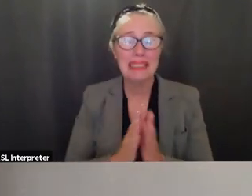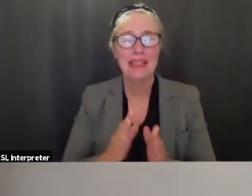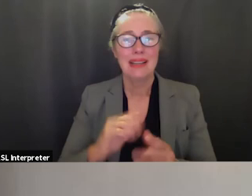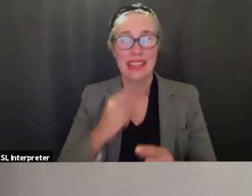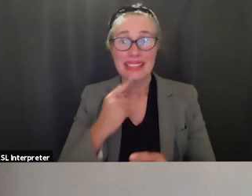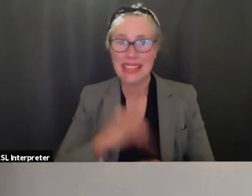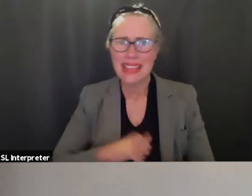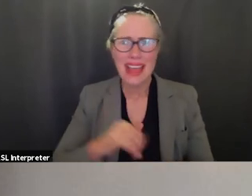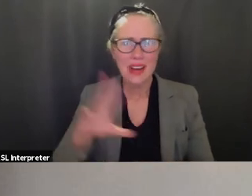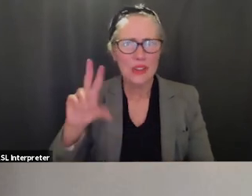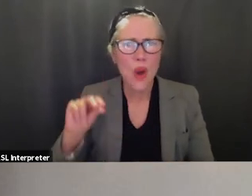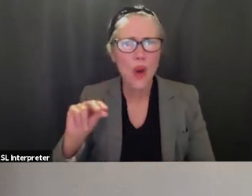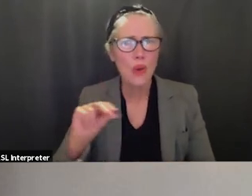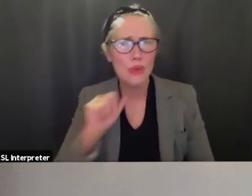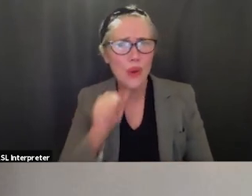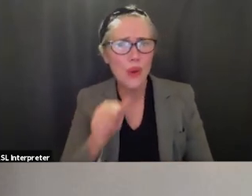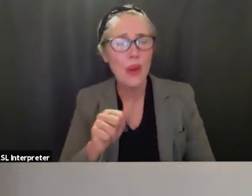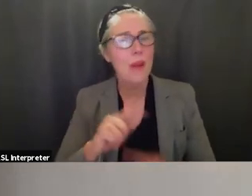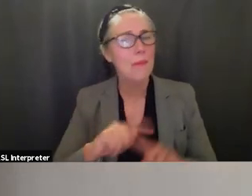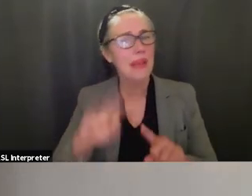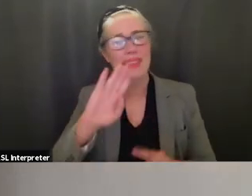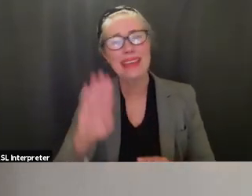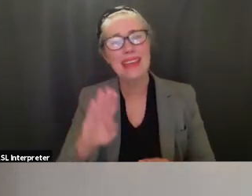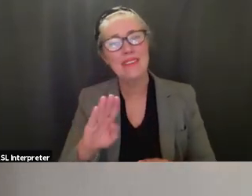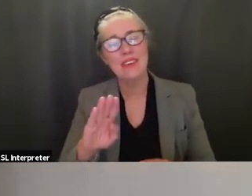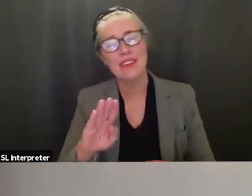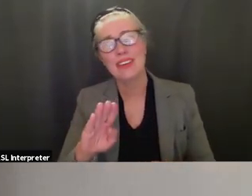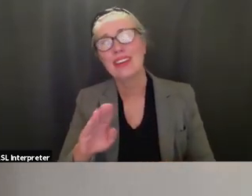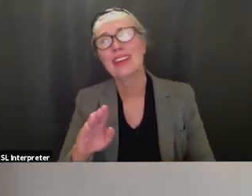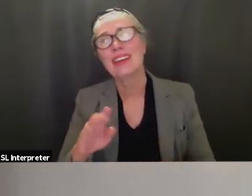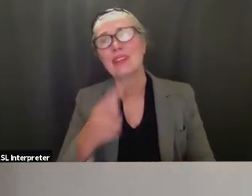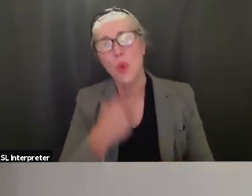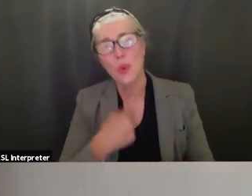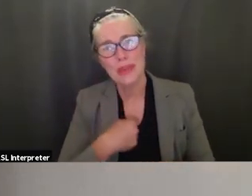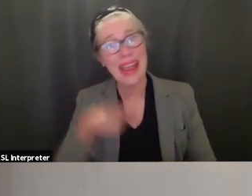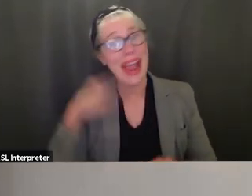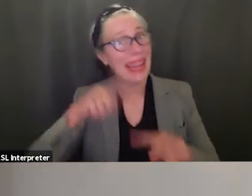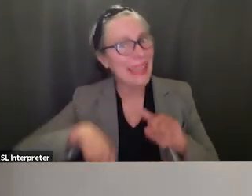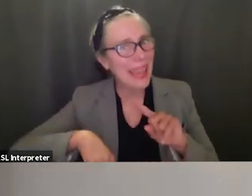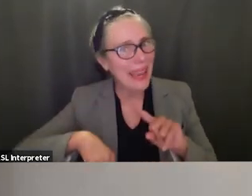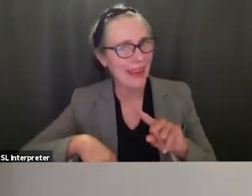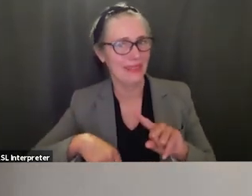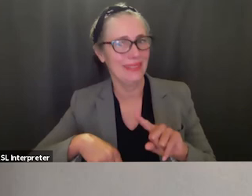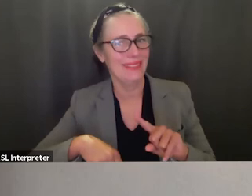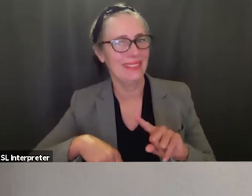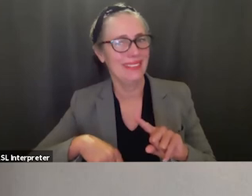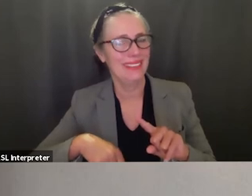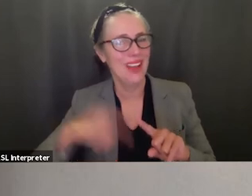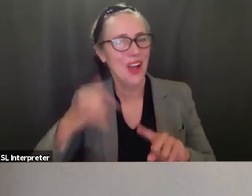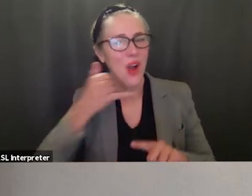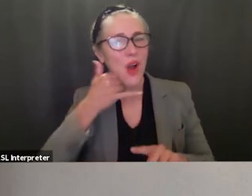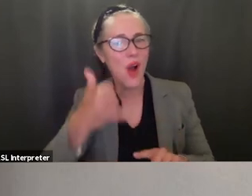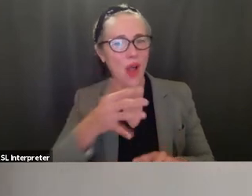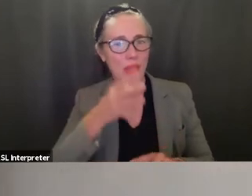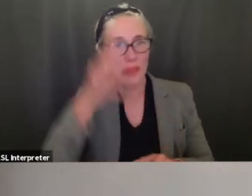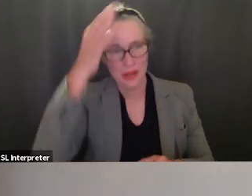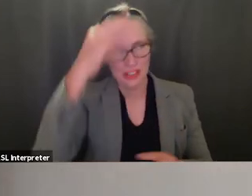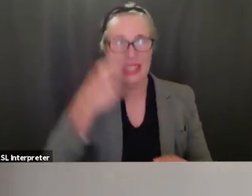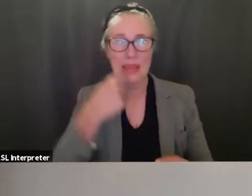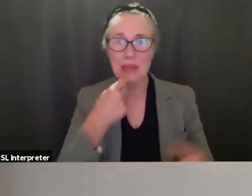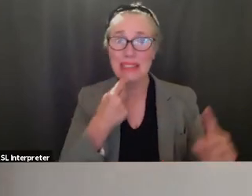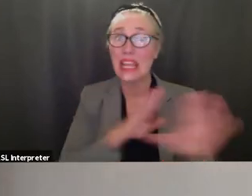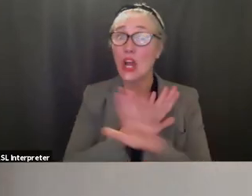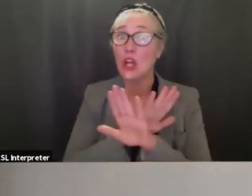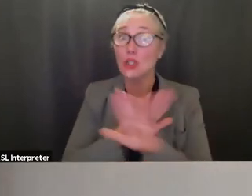um no but so yeah so yeah we try to involve them if they're living with their